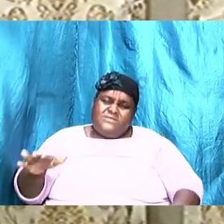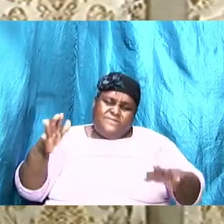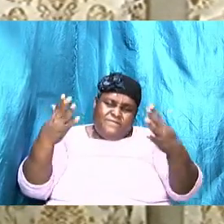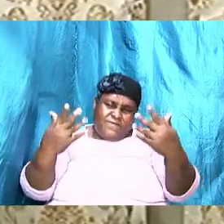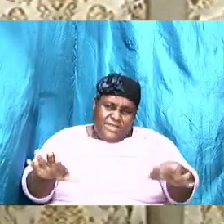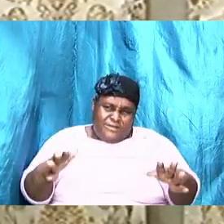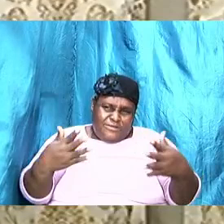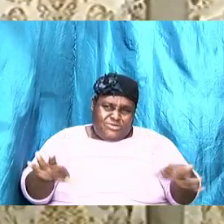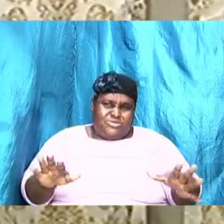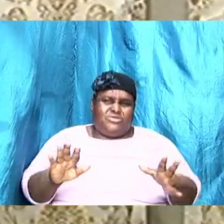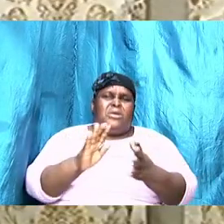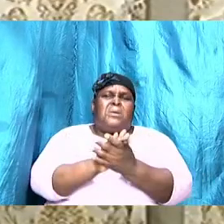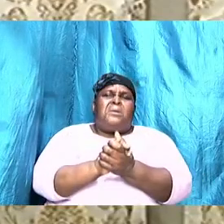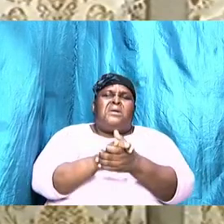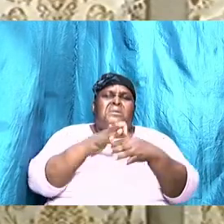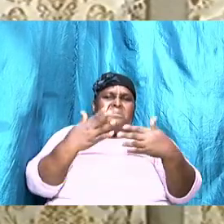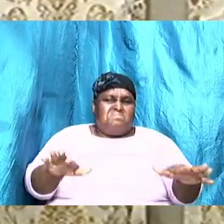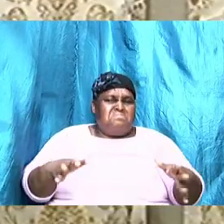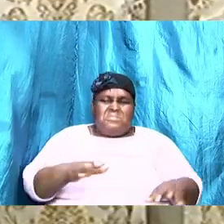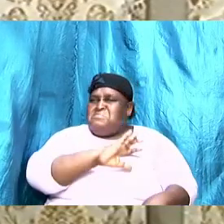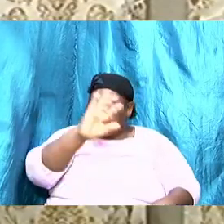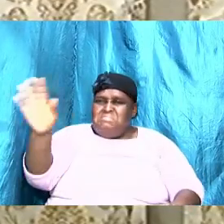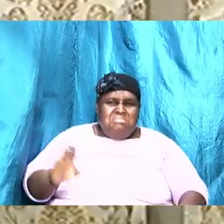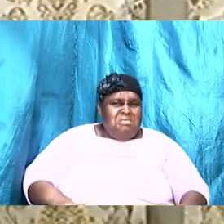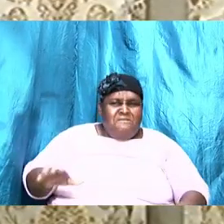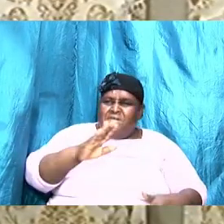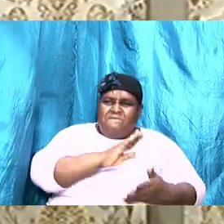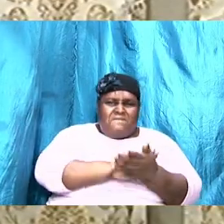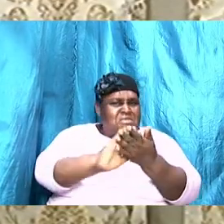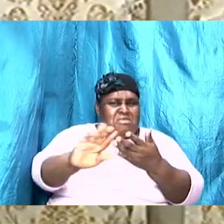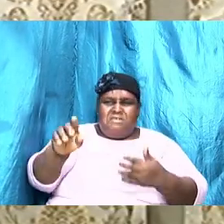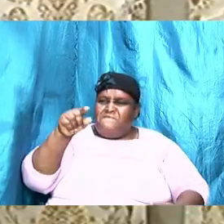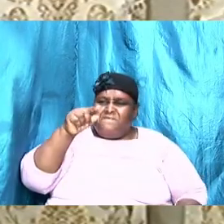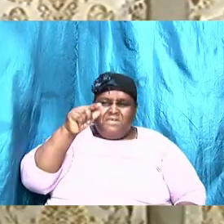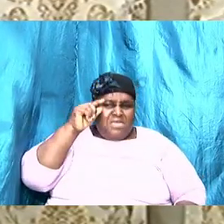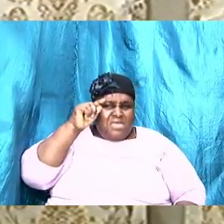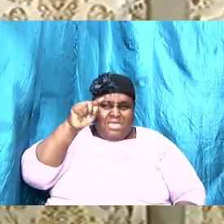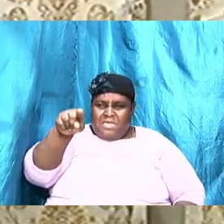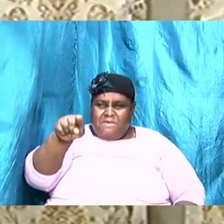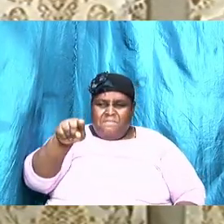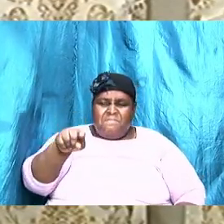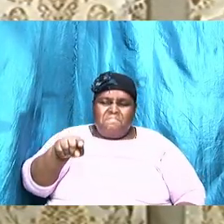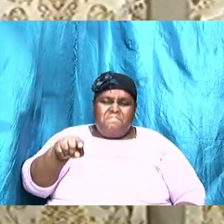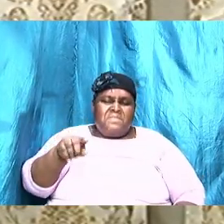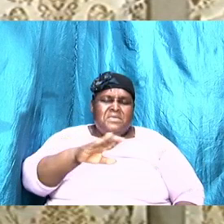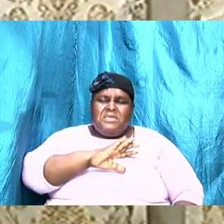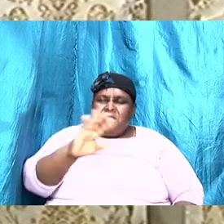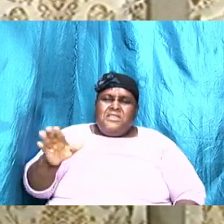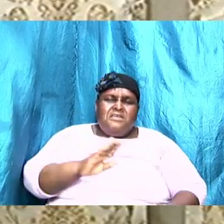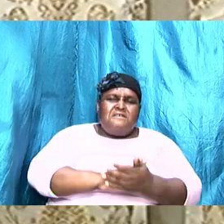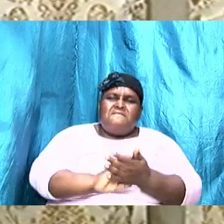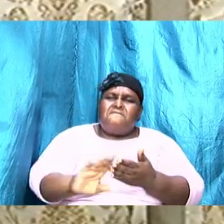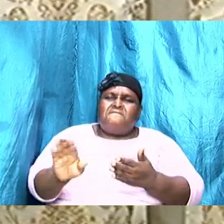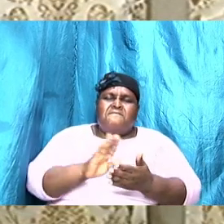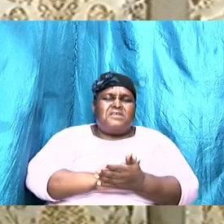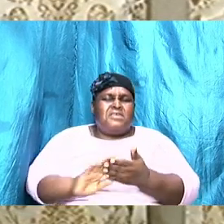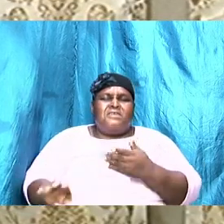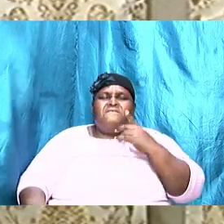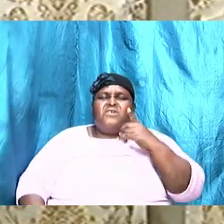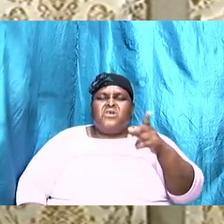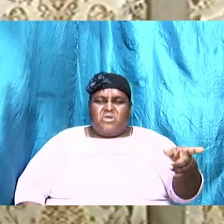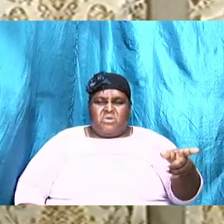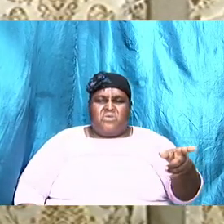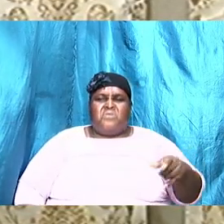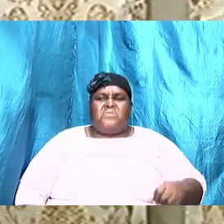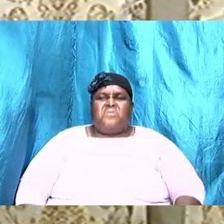I will never forgive him I will never forgive her I don't know who it is that